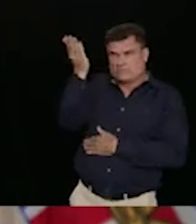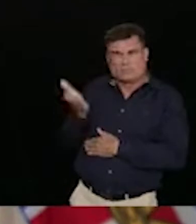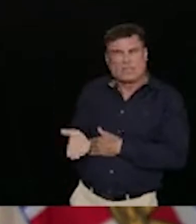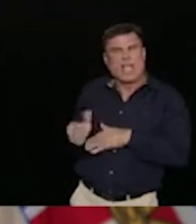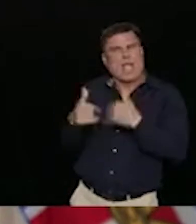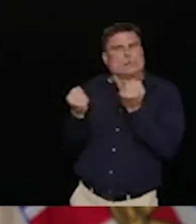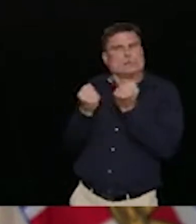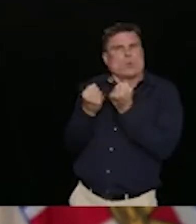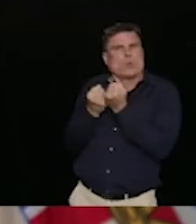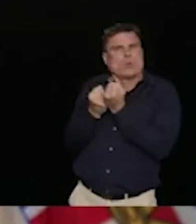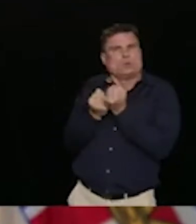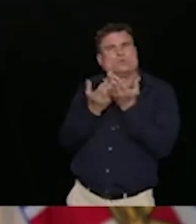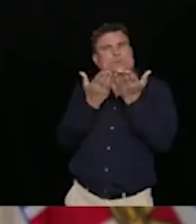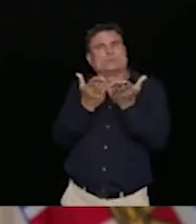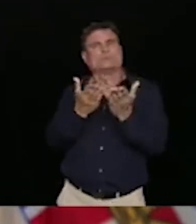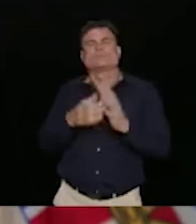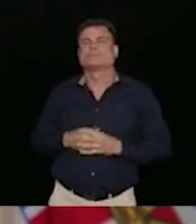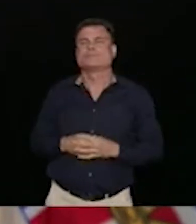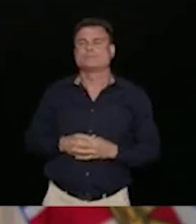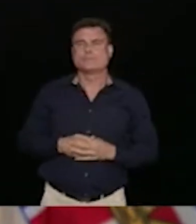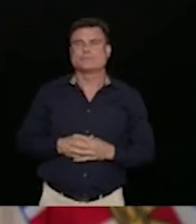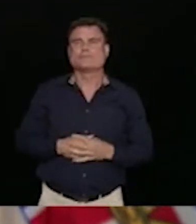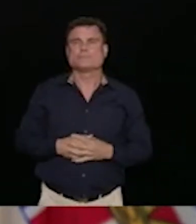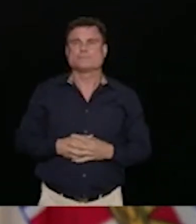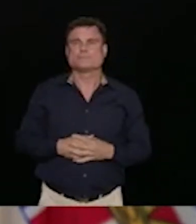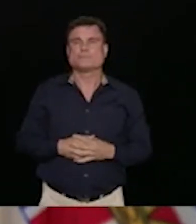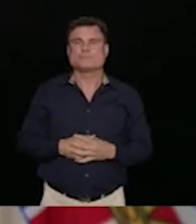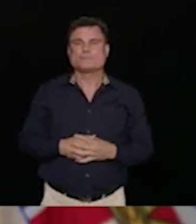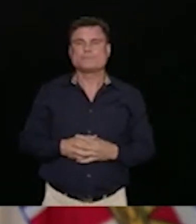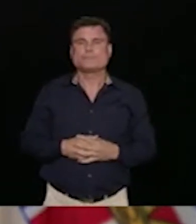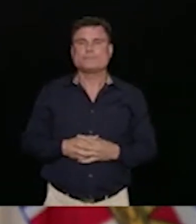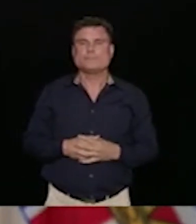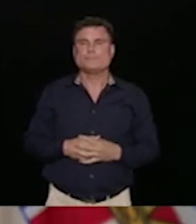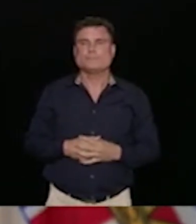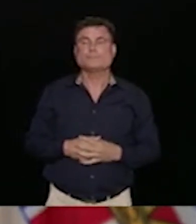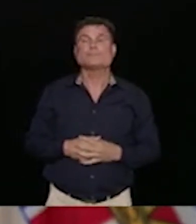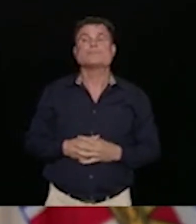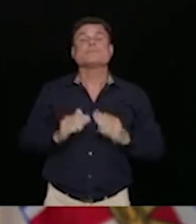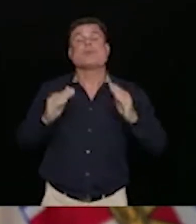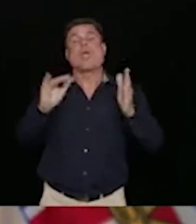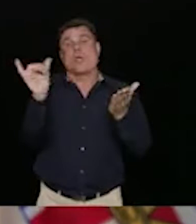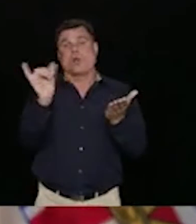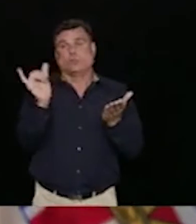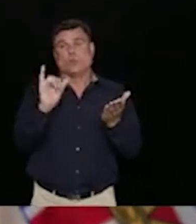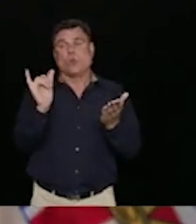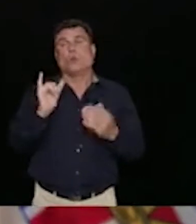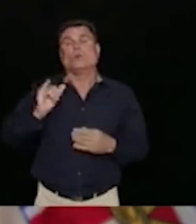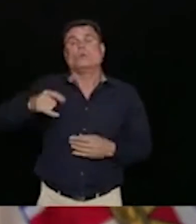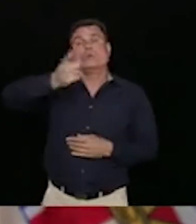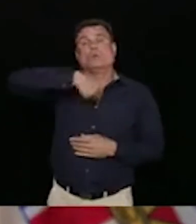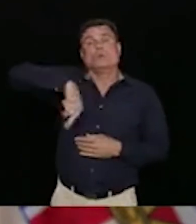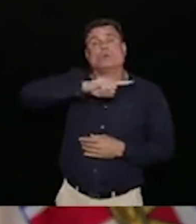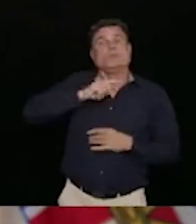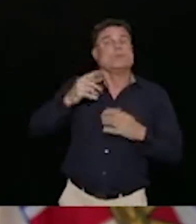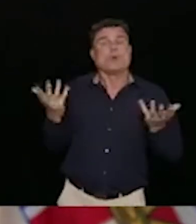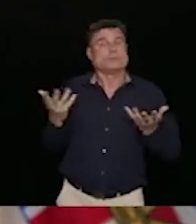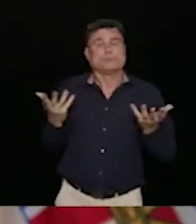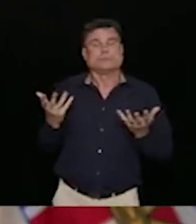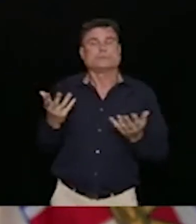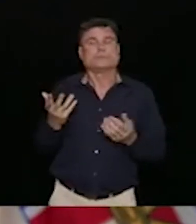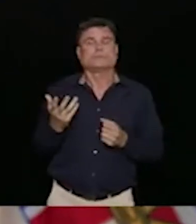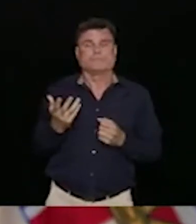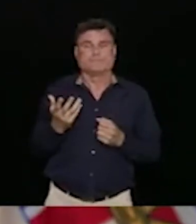risk. So get the training you need. We also need to make sure that we are supporting our communities